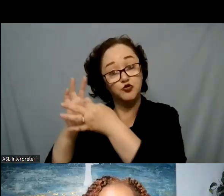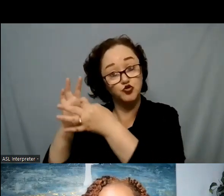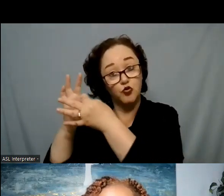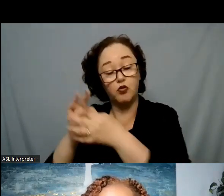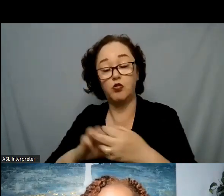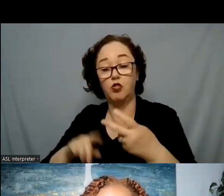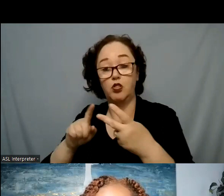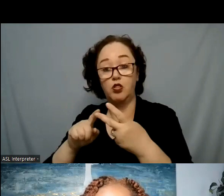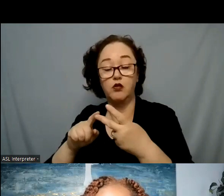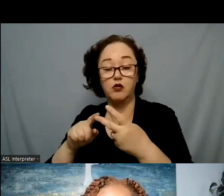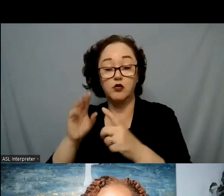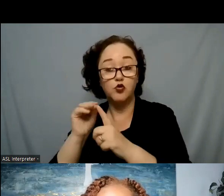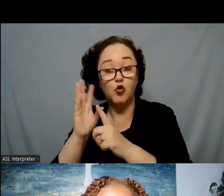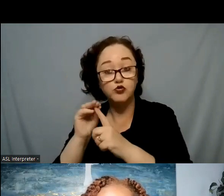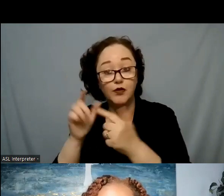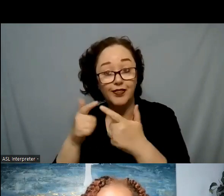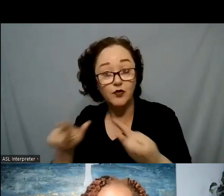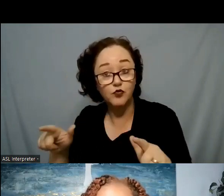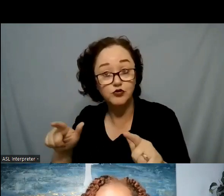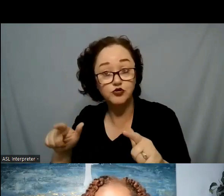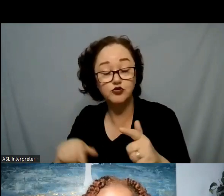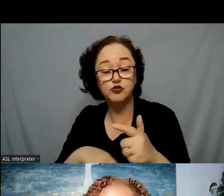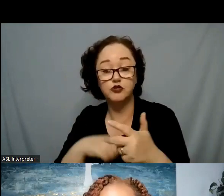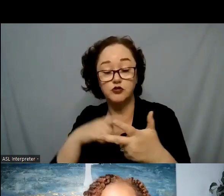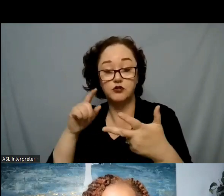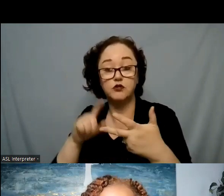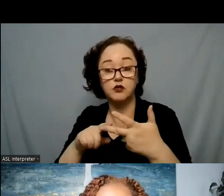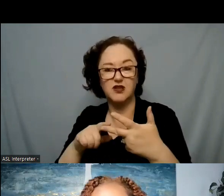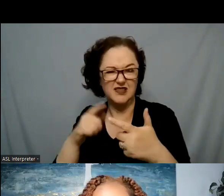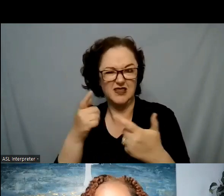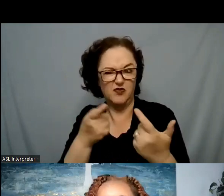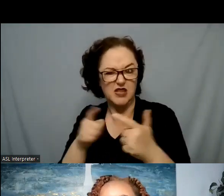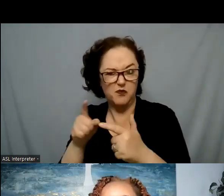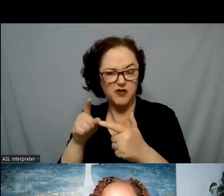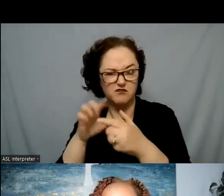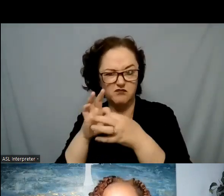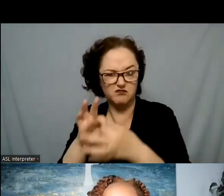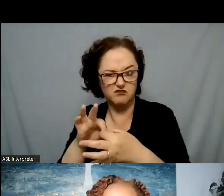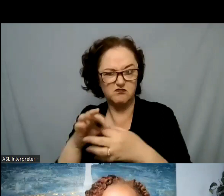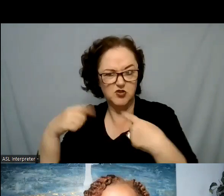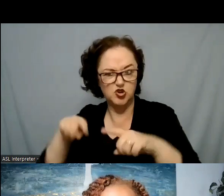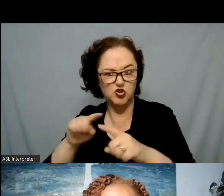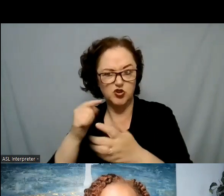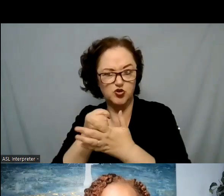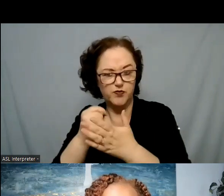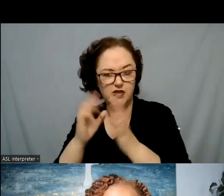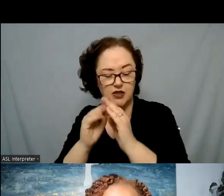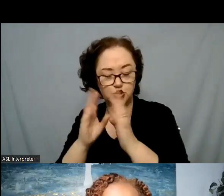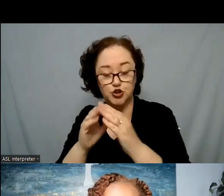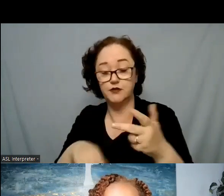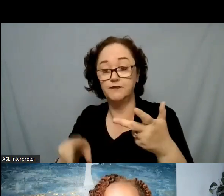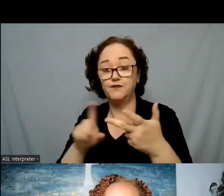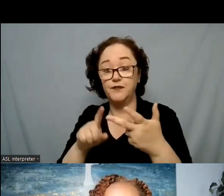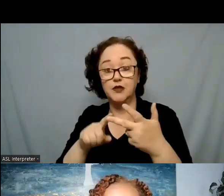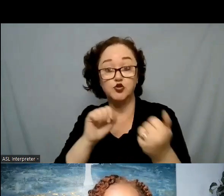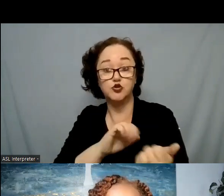language issue that was happening within treatment sessions, being able to address the shame,